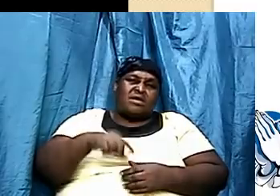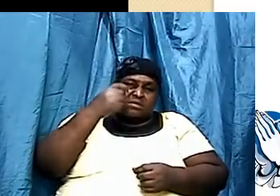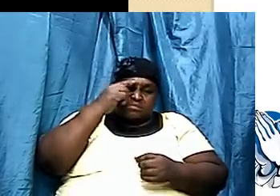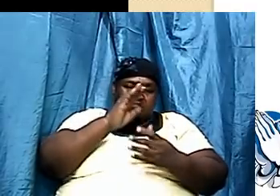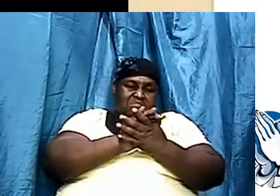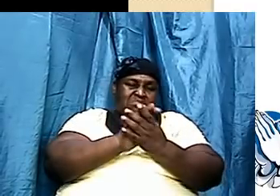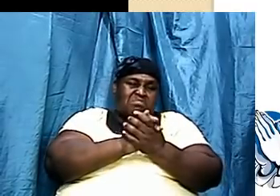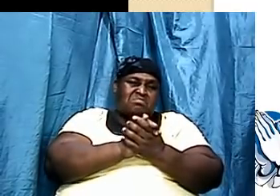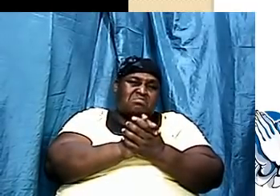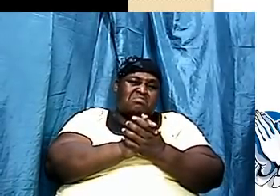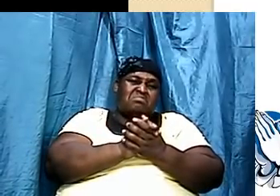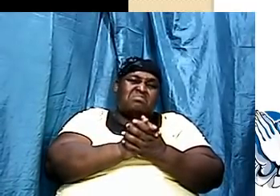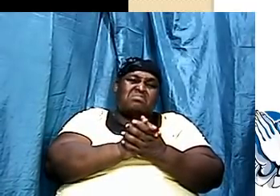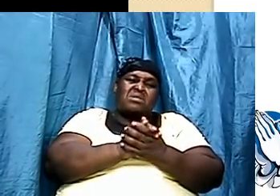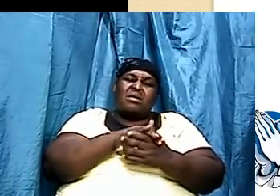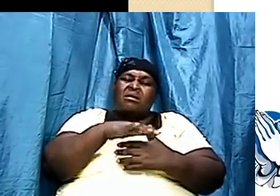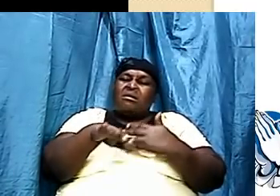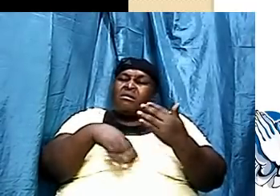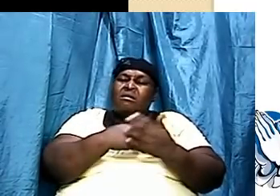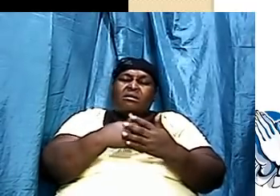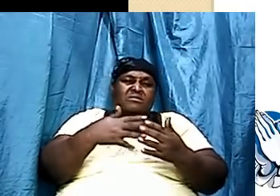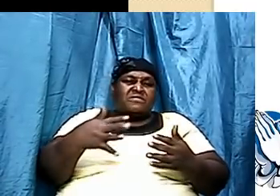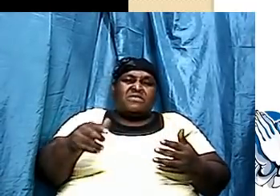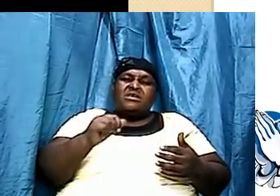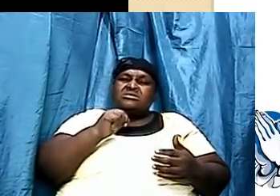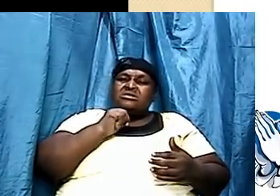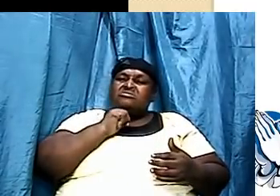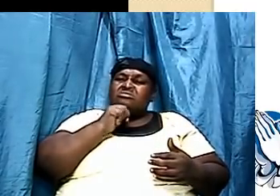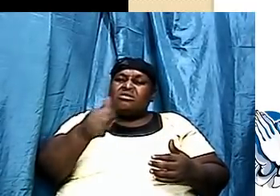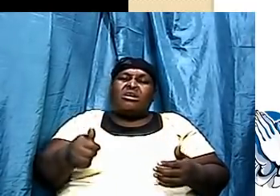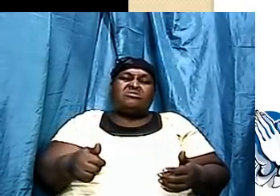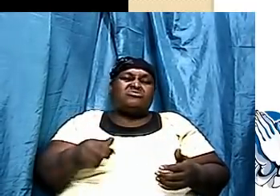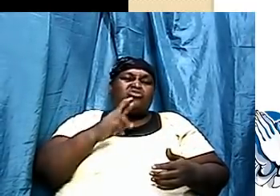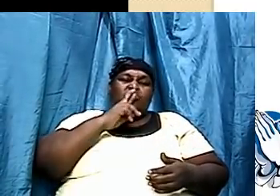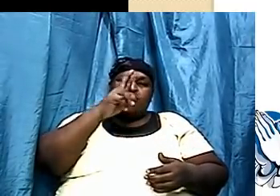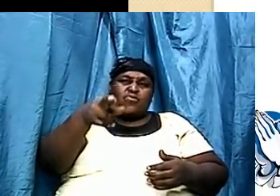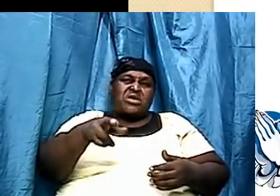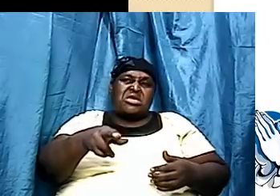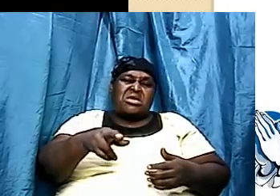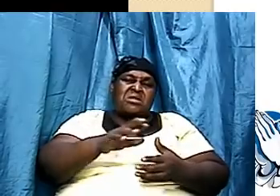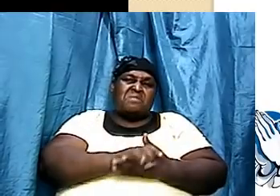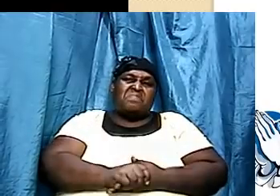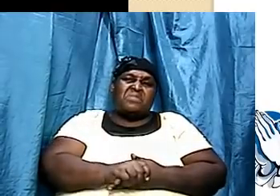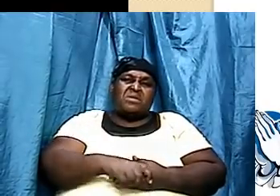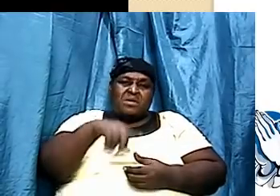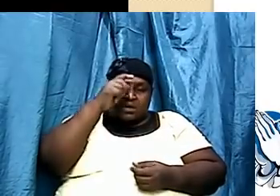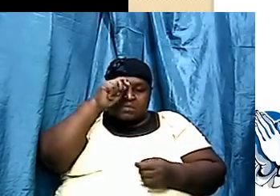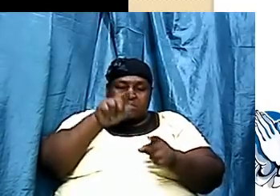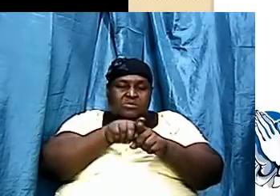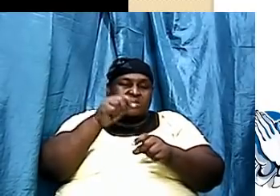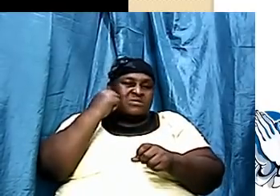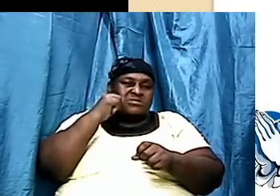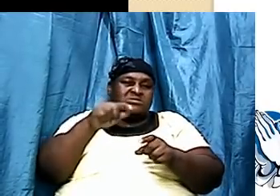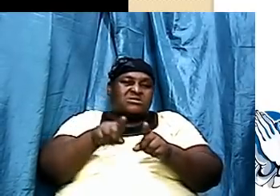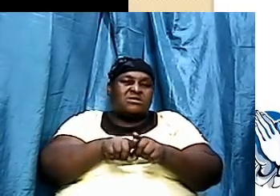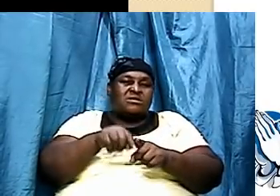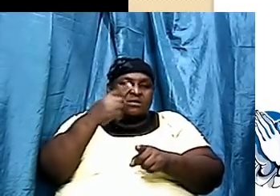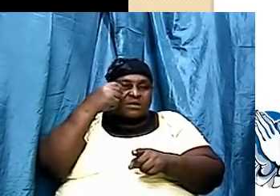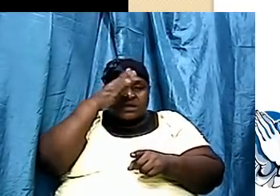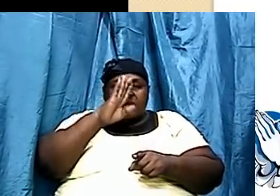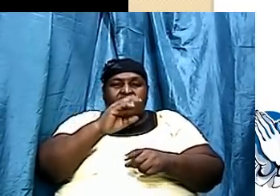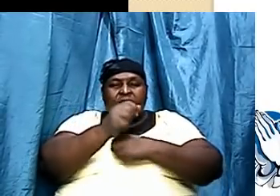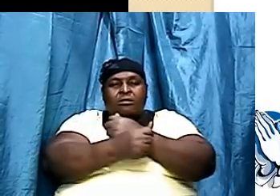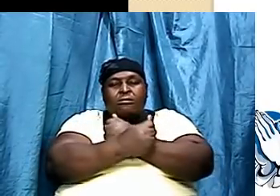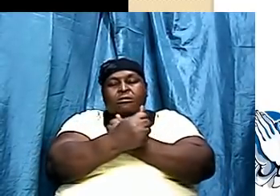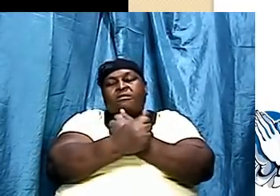all the mythical figures that exist out there. And he's saying, God so loved the world, but brothers and sisters, for God so loved the world,